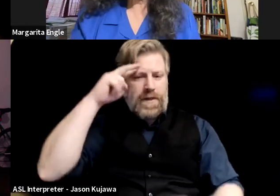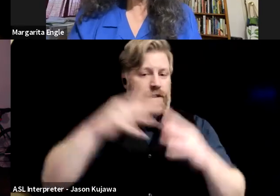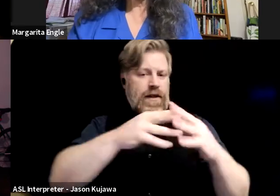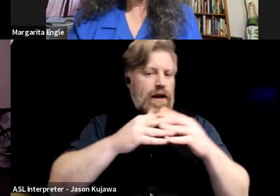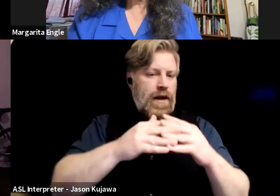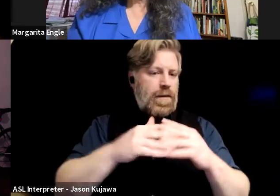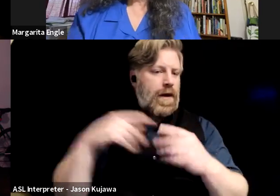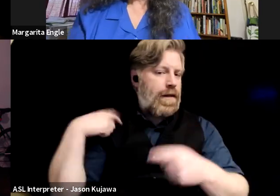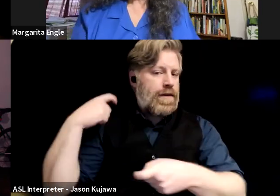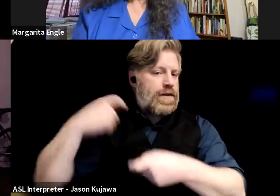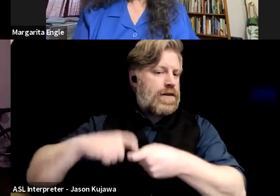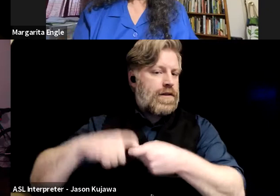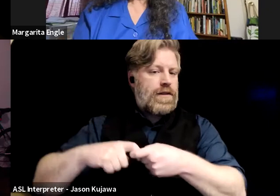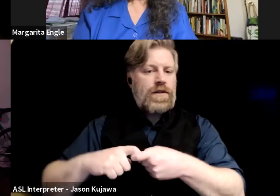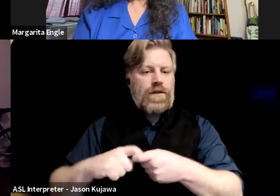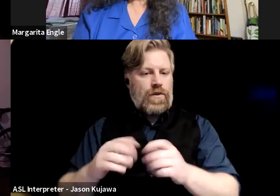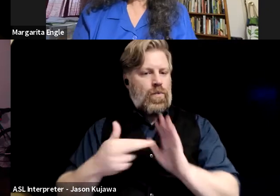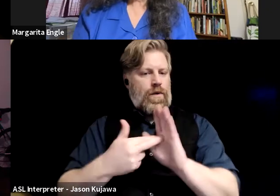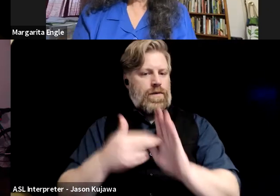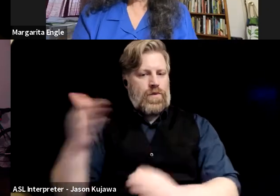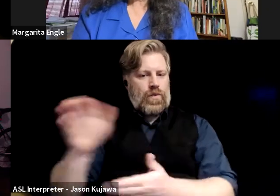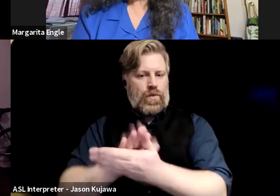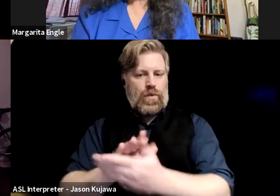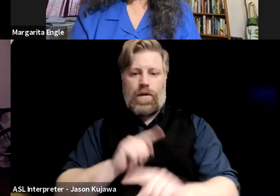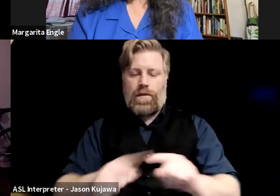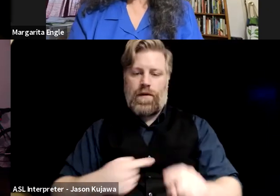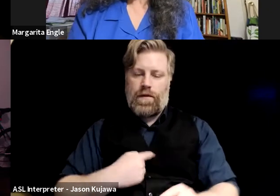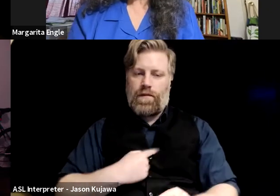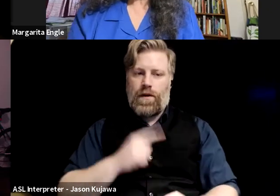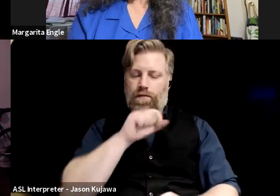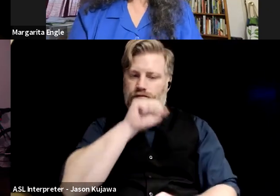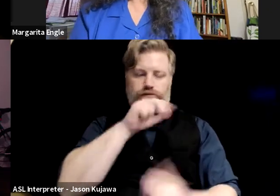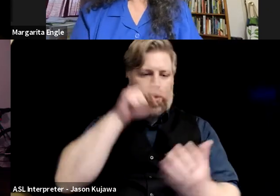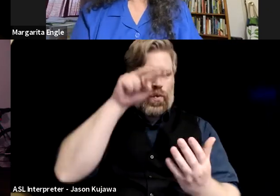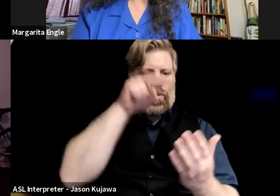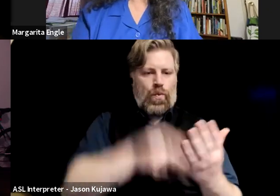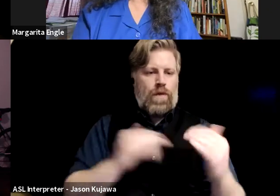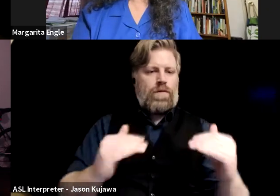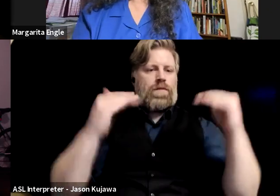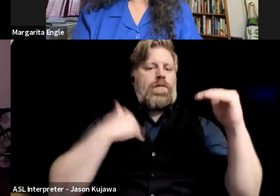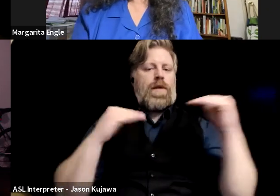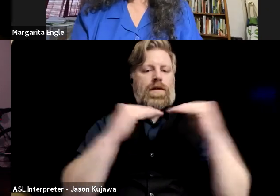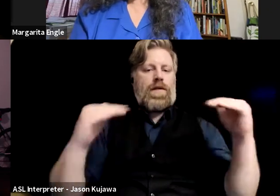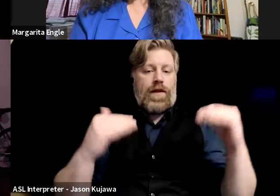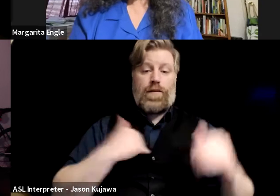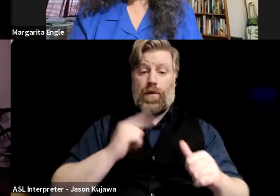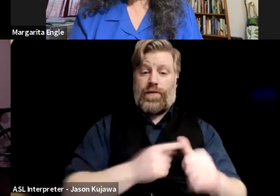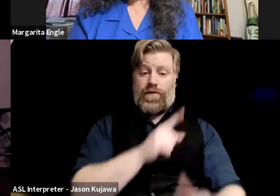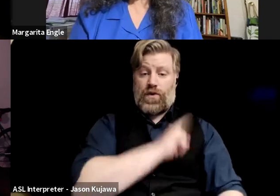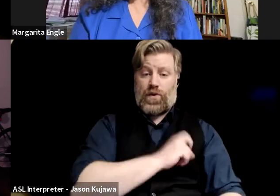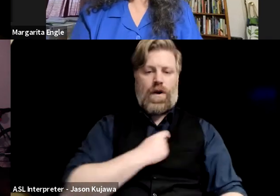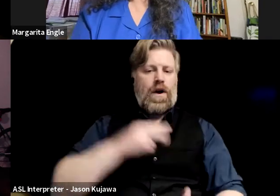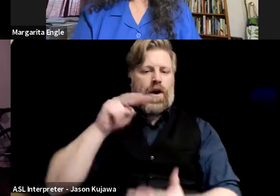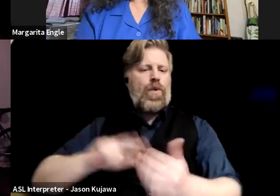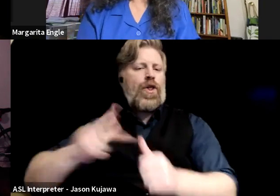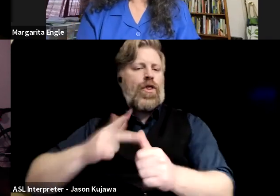but I was also a really precocious reader, and so by the time I was in first grade, I was reading a third grade level, and by the time I was in third grade, I was reading, like, high